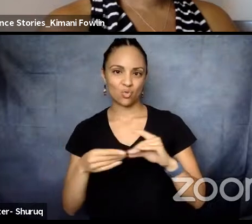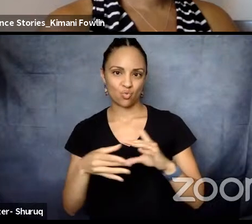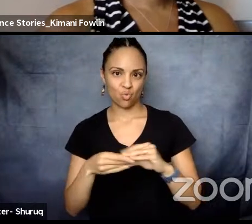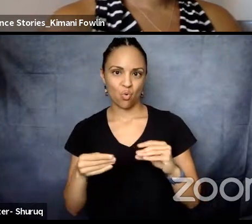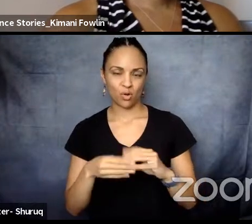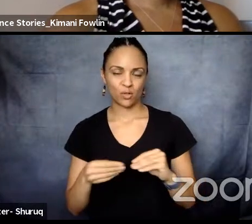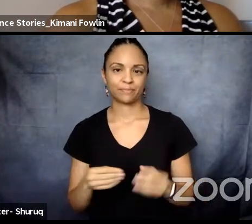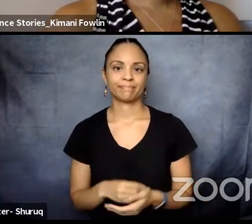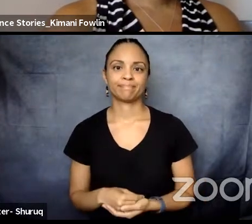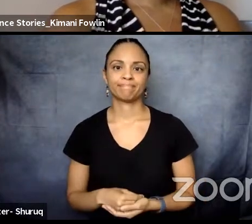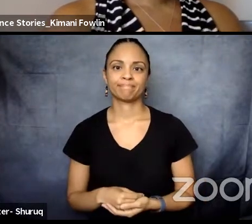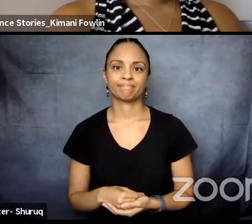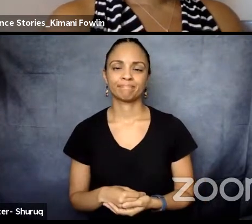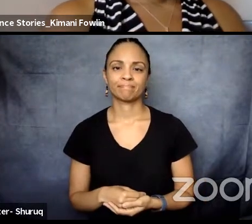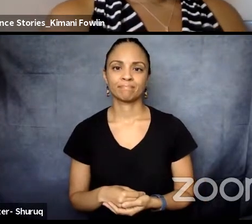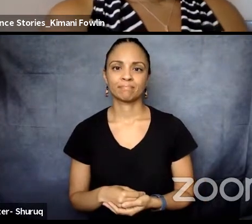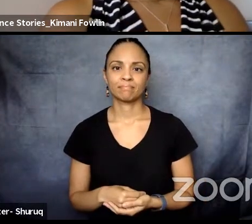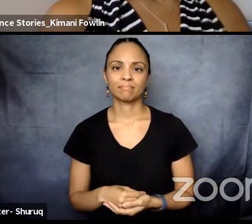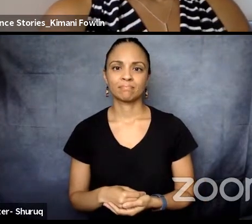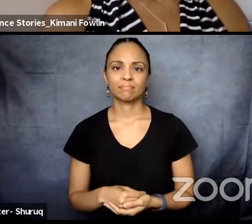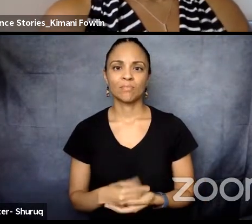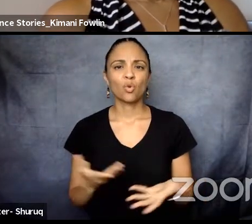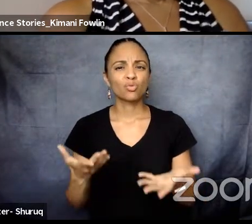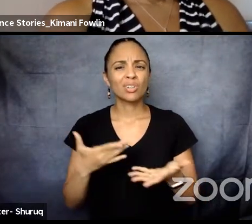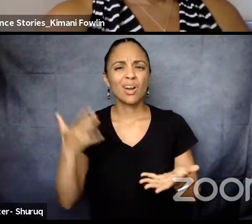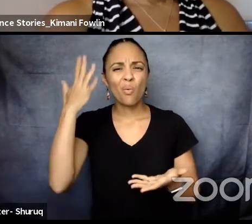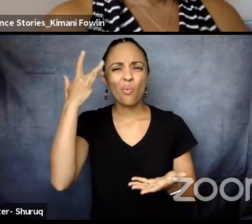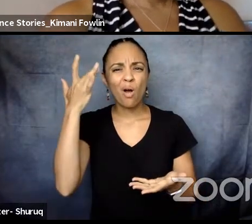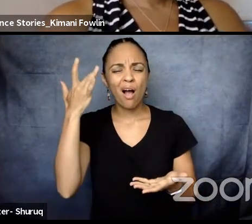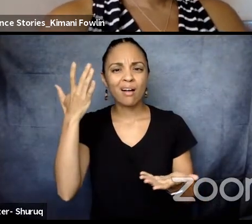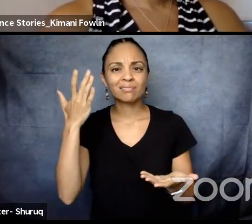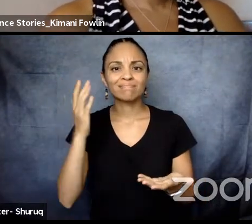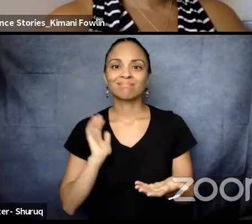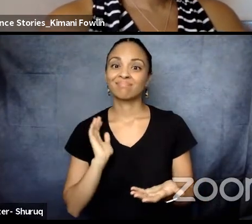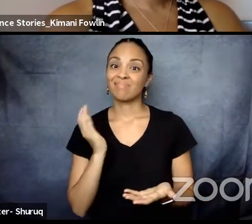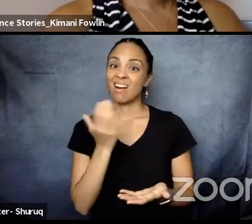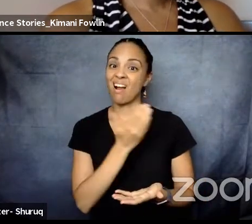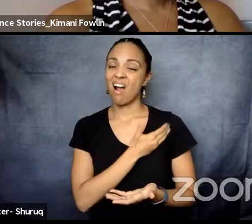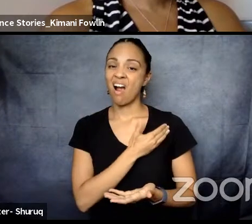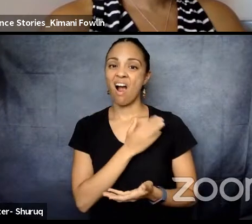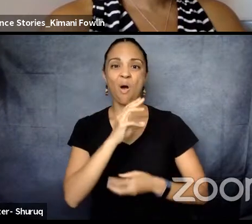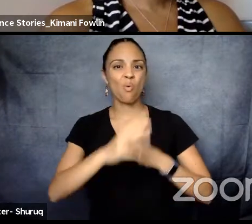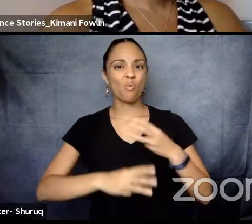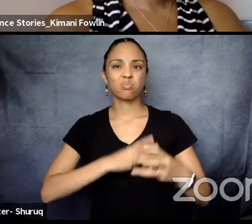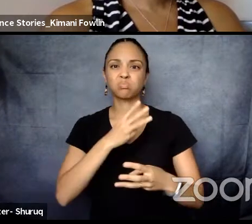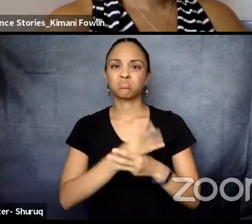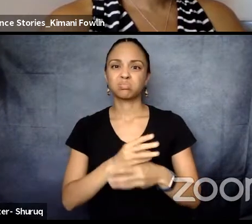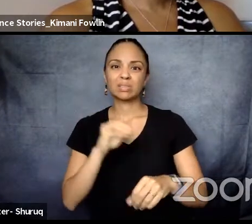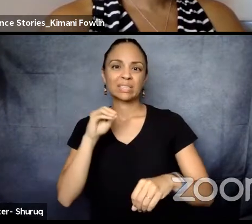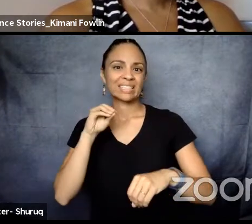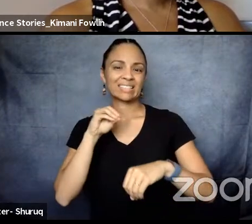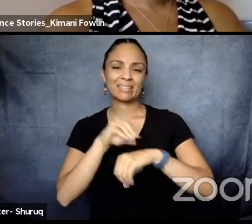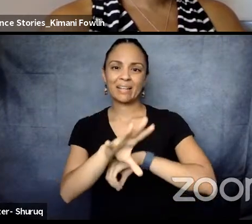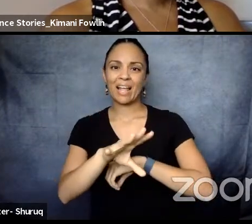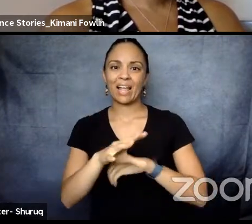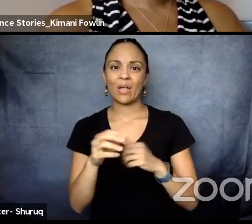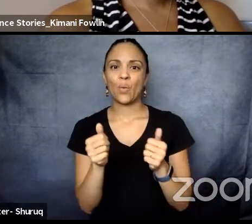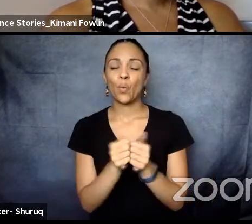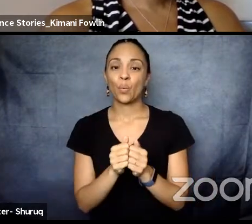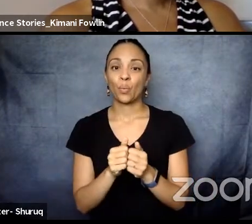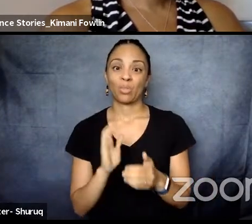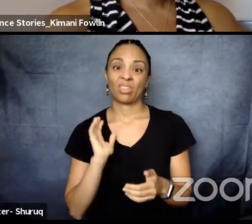Our dance world was pummeled by COVID-19 and Black dance artists are finding ways to talk.